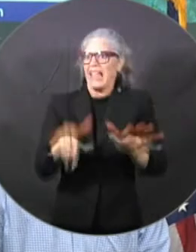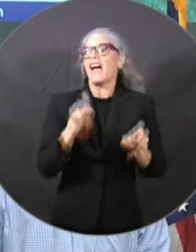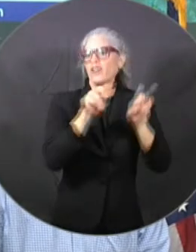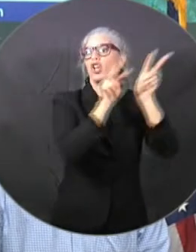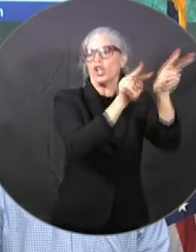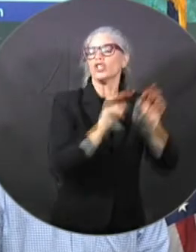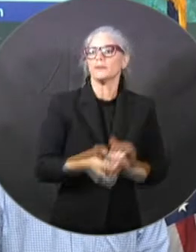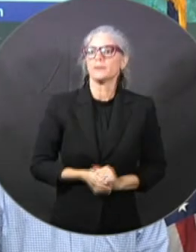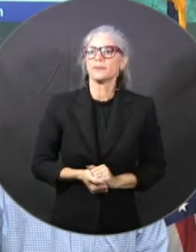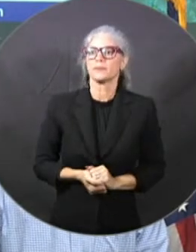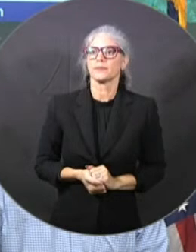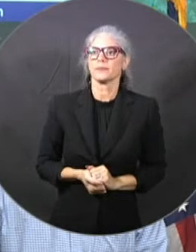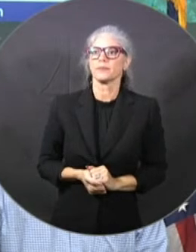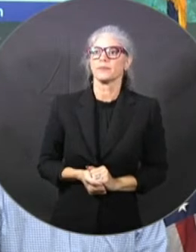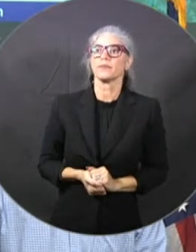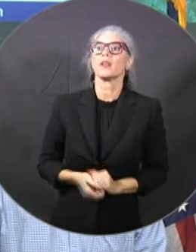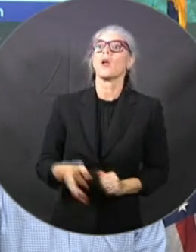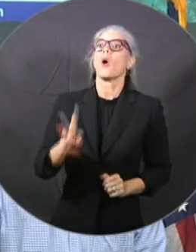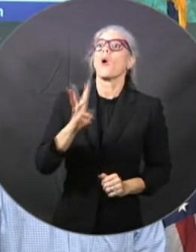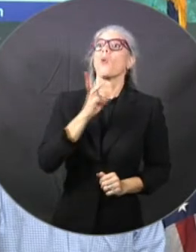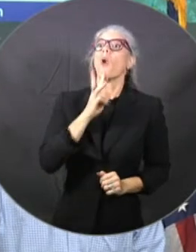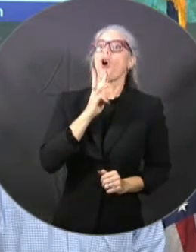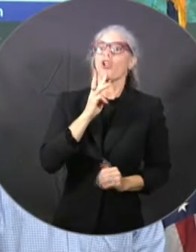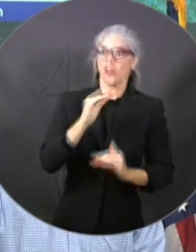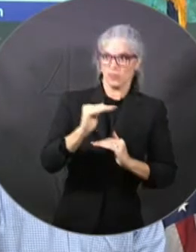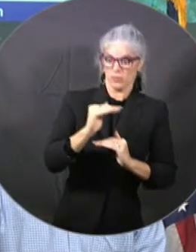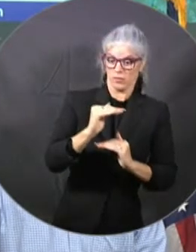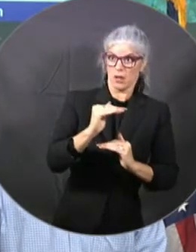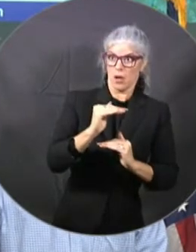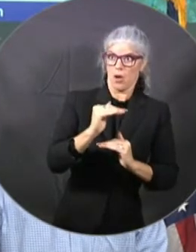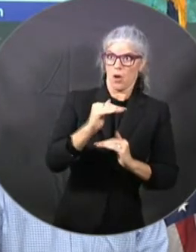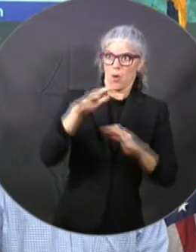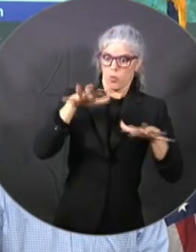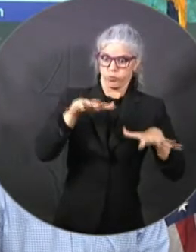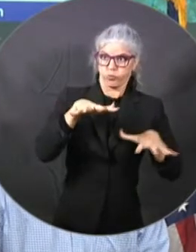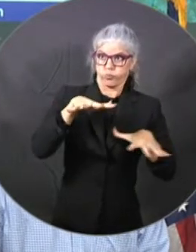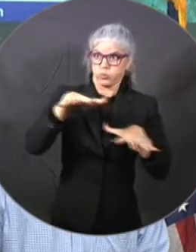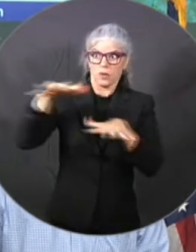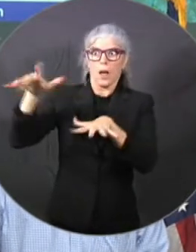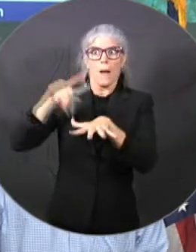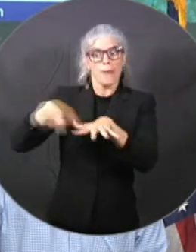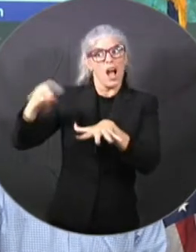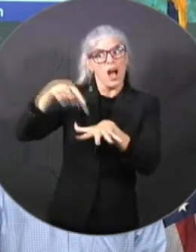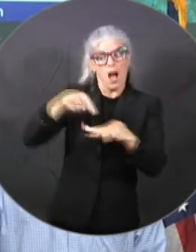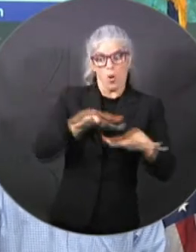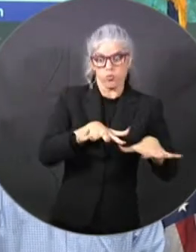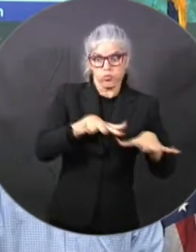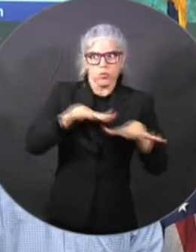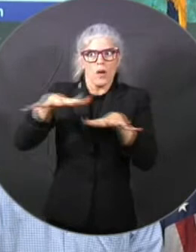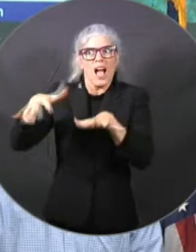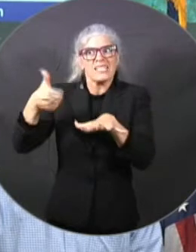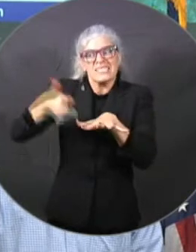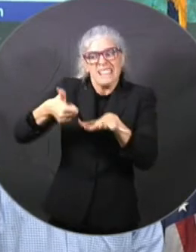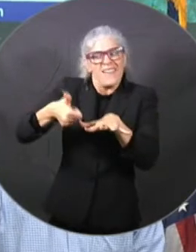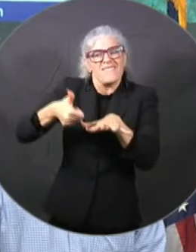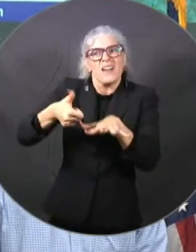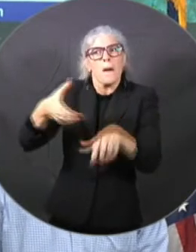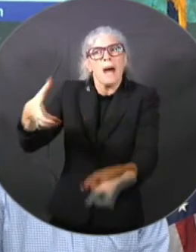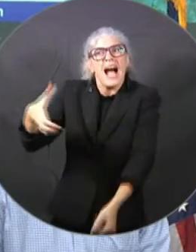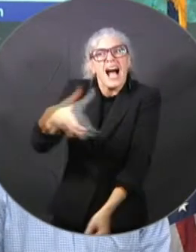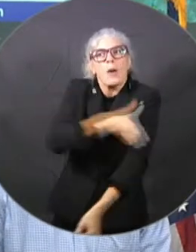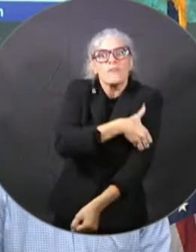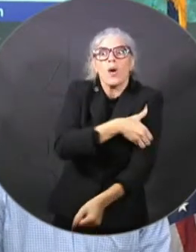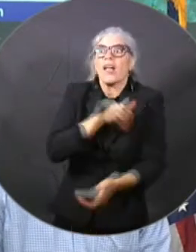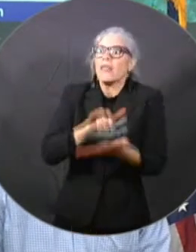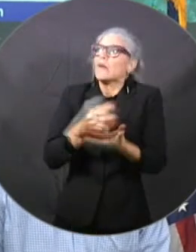going to move furniture in your house. That is going to move your vehicle. You do not want to be in your home when that stuff is being moved around. It could pin you against